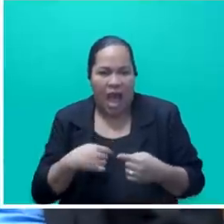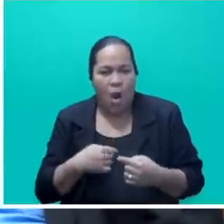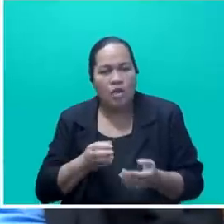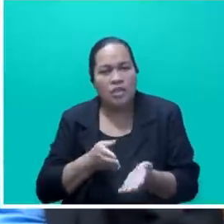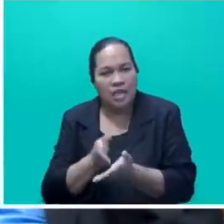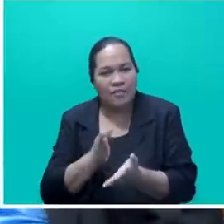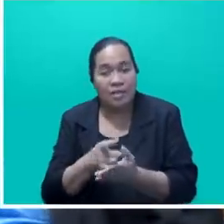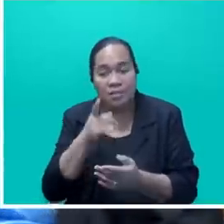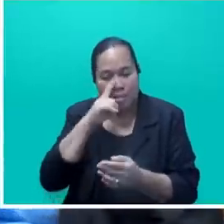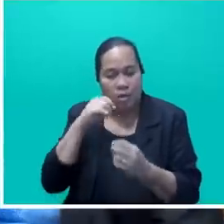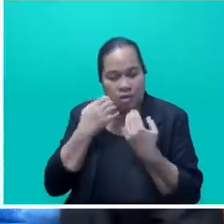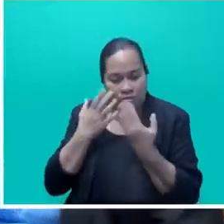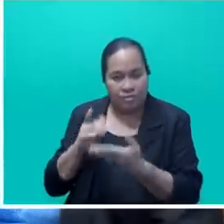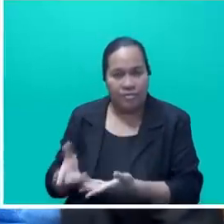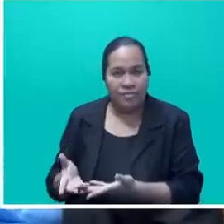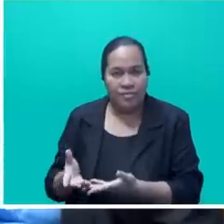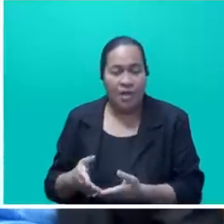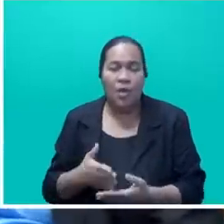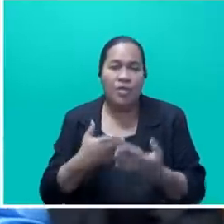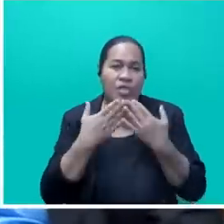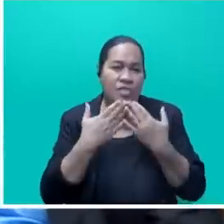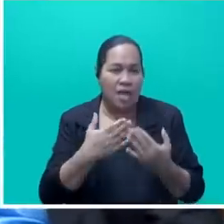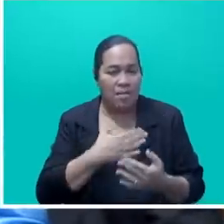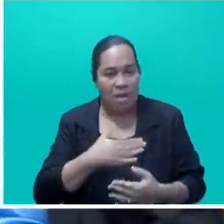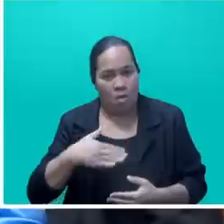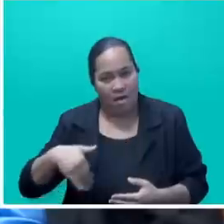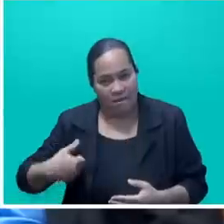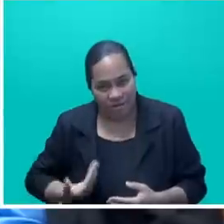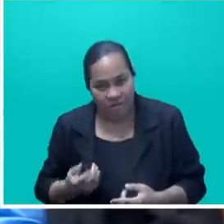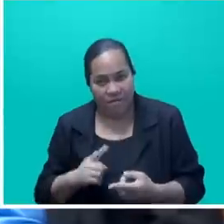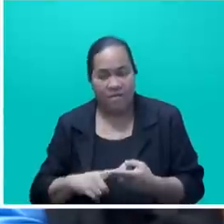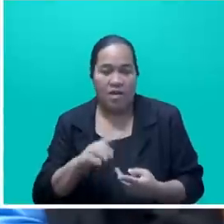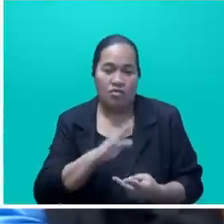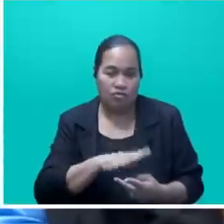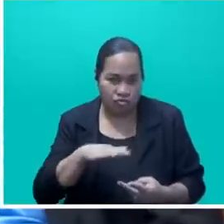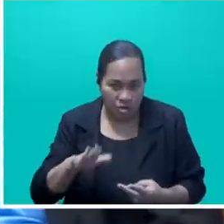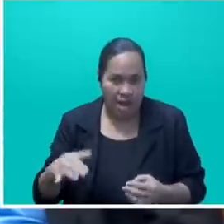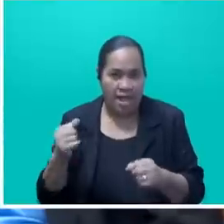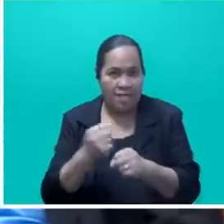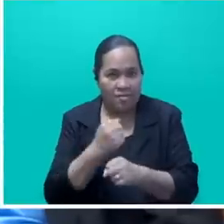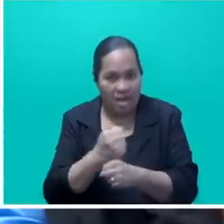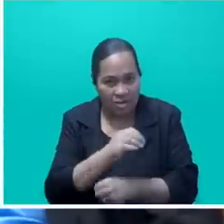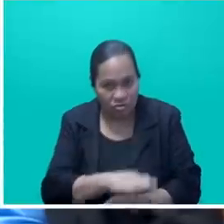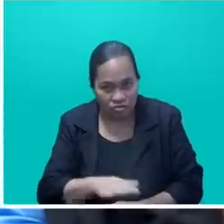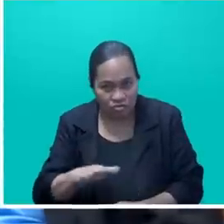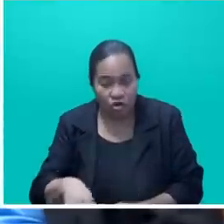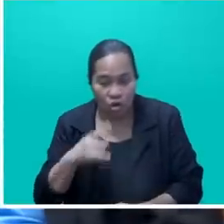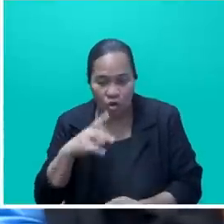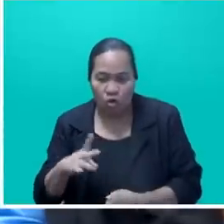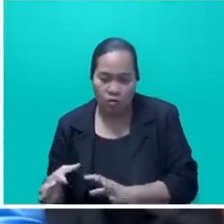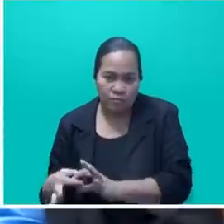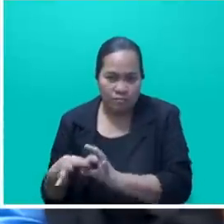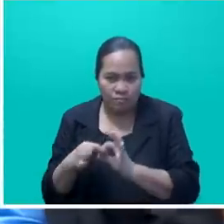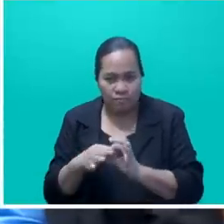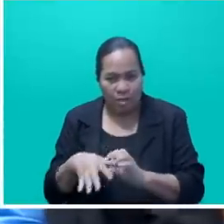opportunity to thank my family, especially my wife, my children, and grandchildren, who stood by me as we